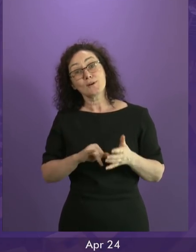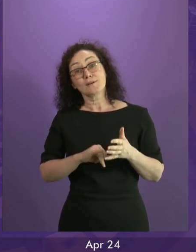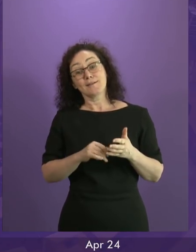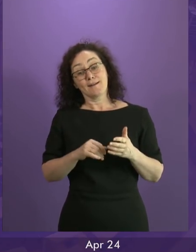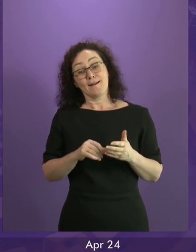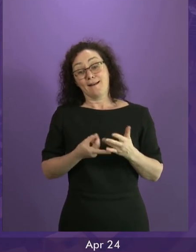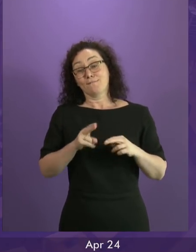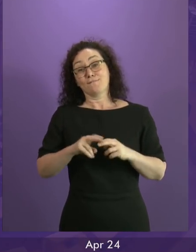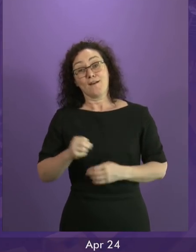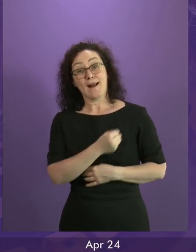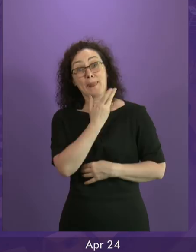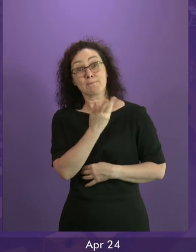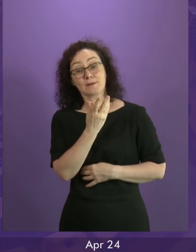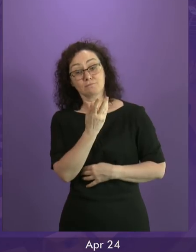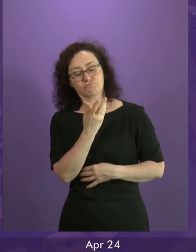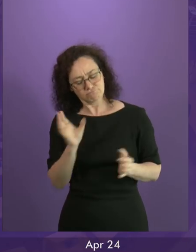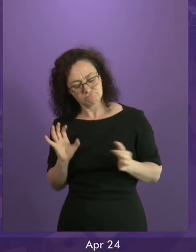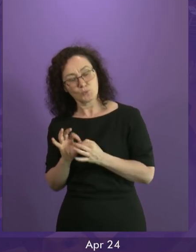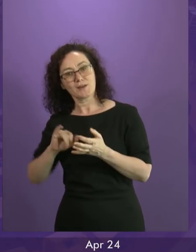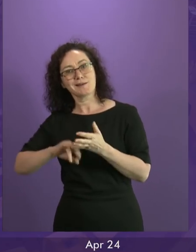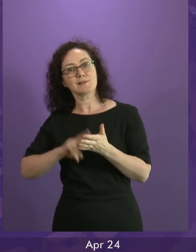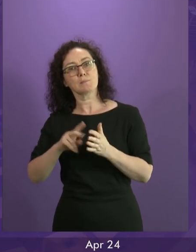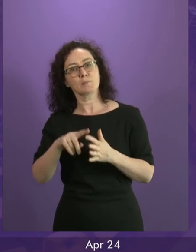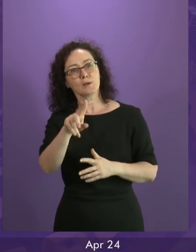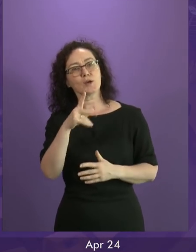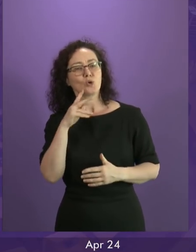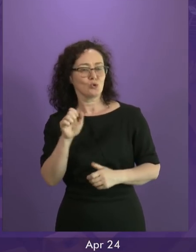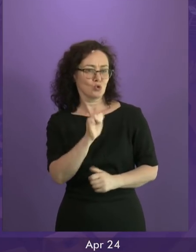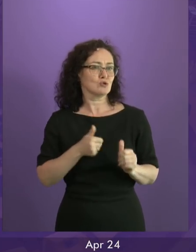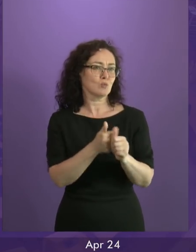change for their supporters from seeing them side with the Tories on most things.